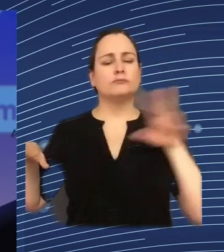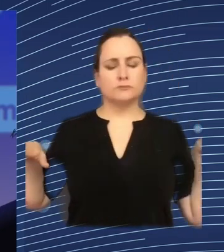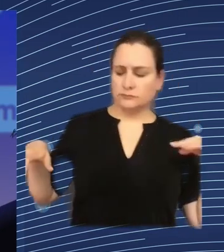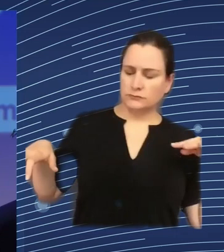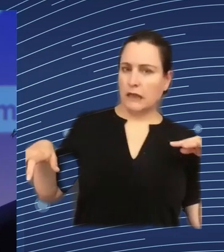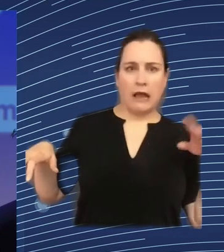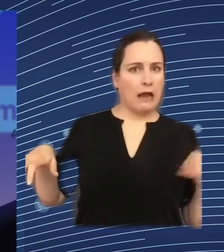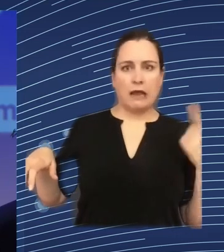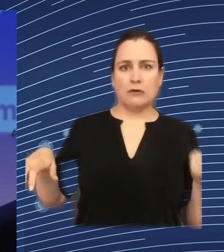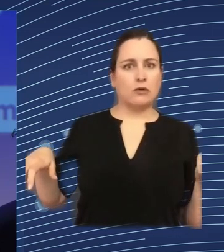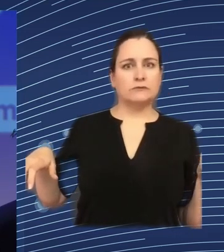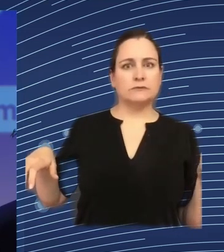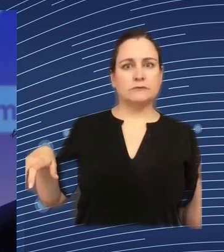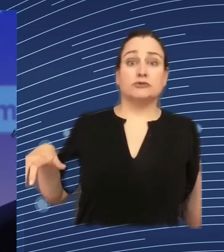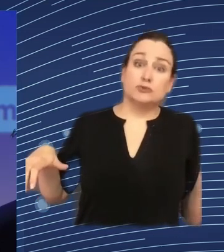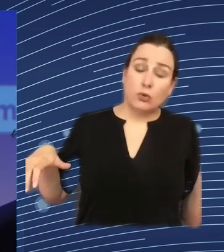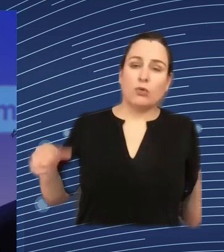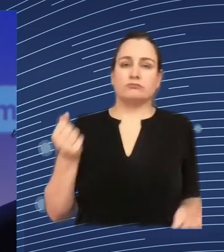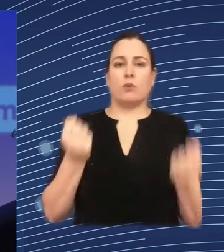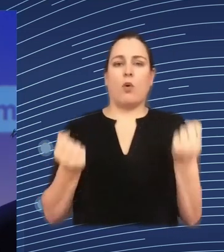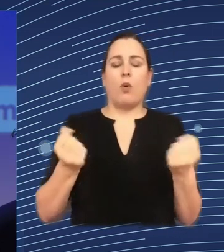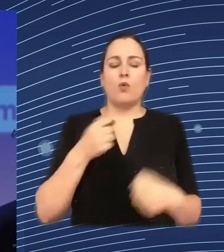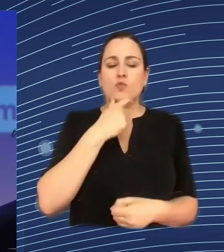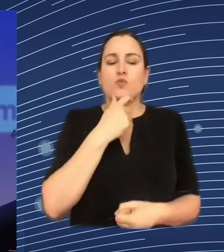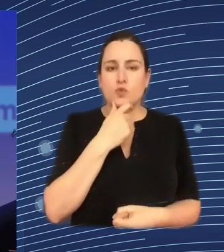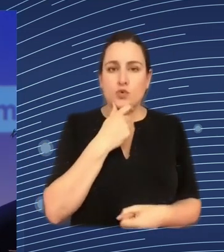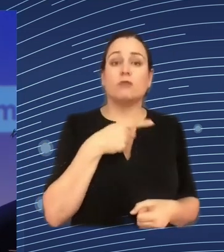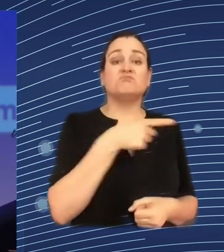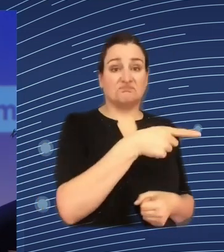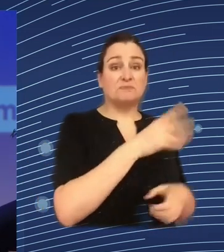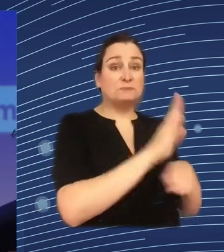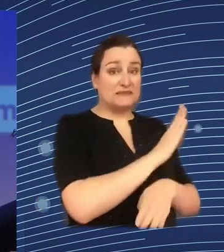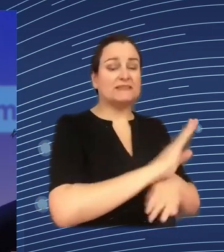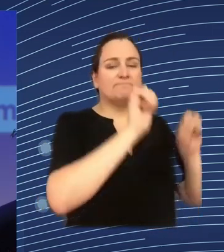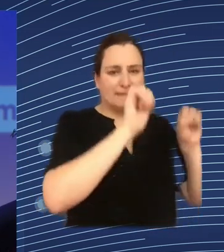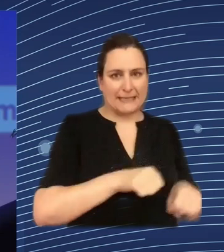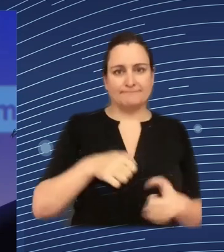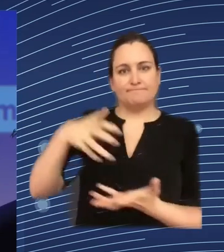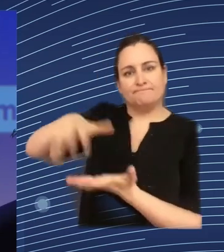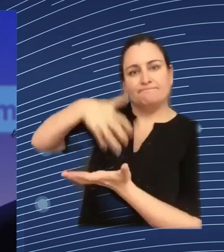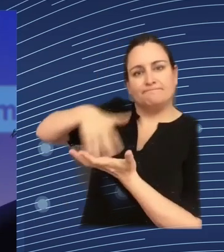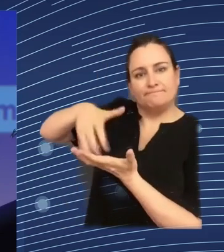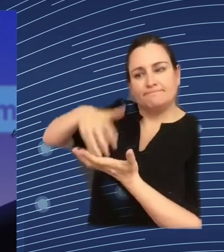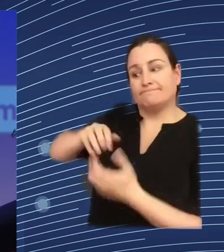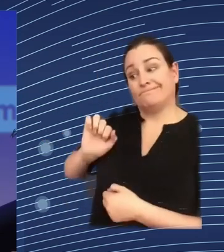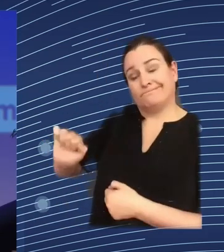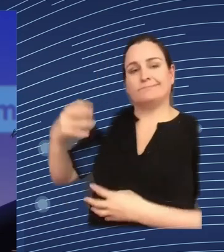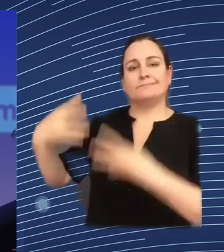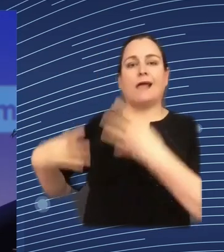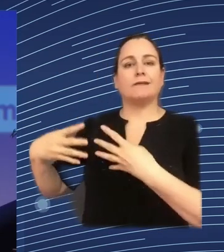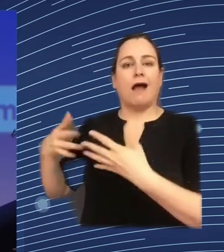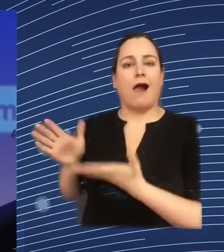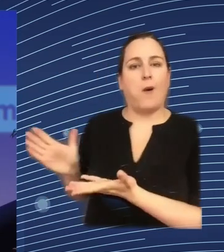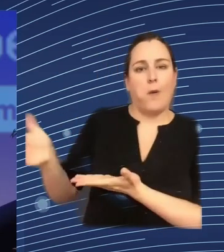probably the court will allow without a higher level of processing data which could be okay for us or